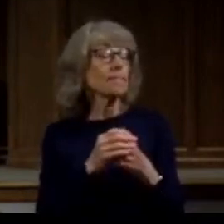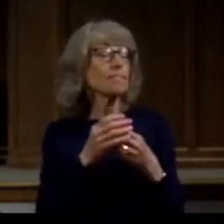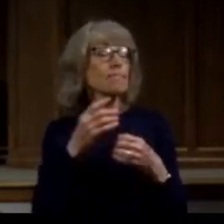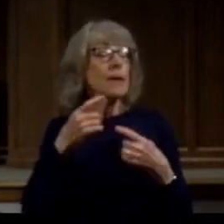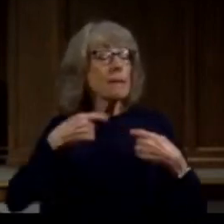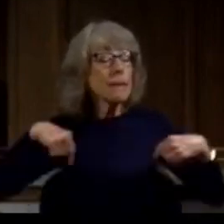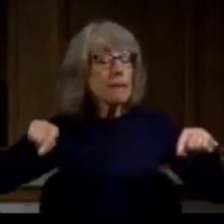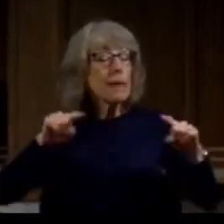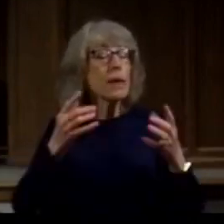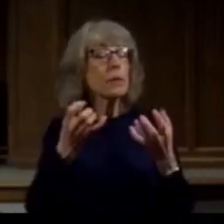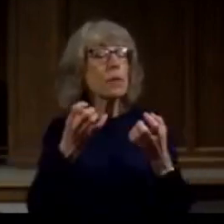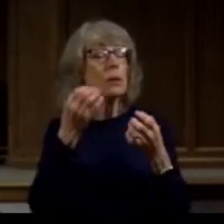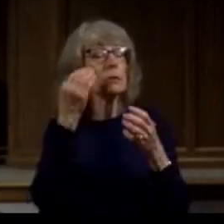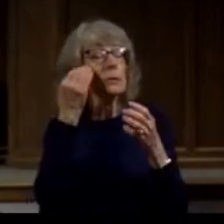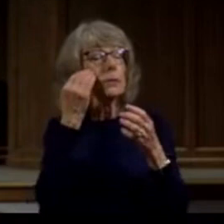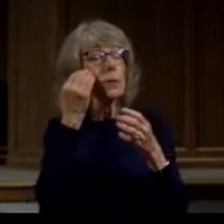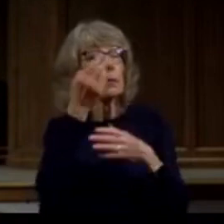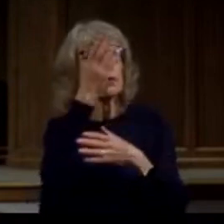true